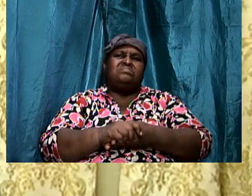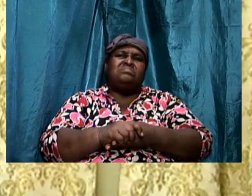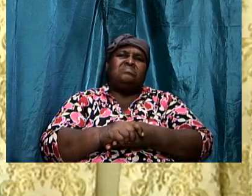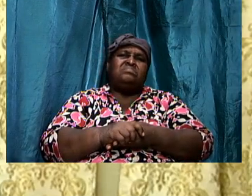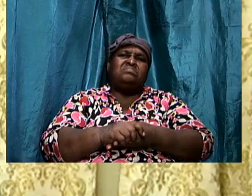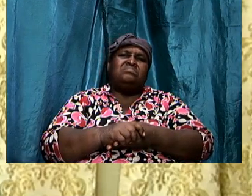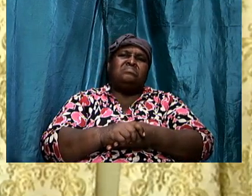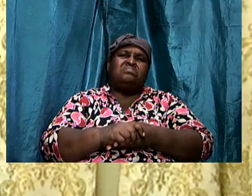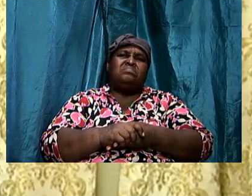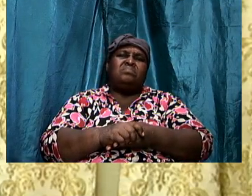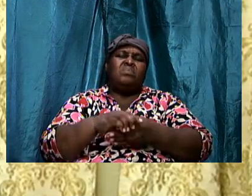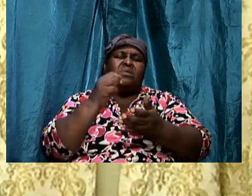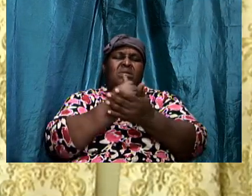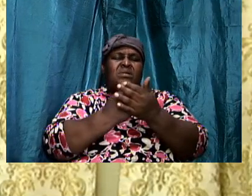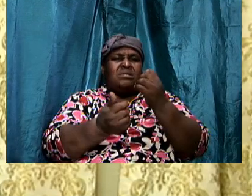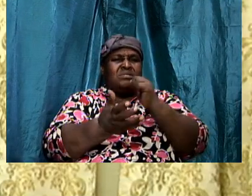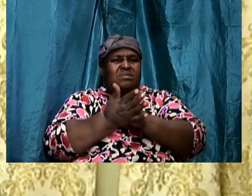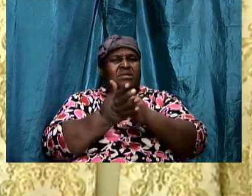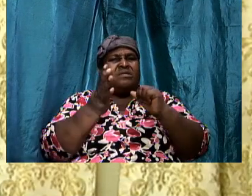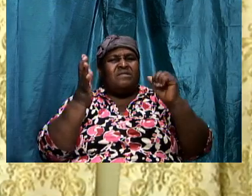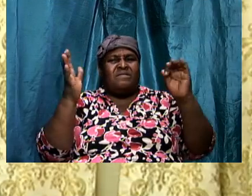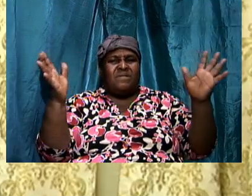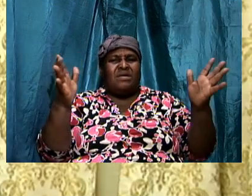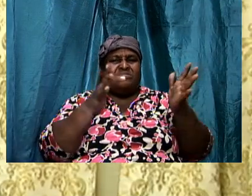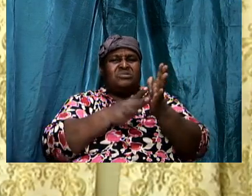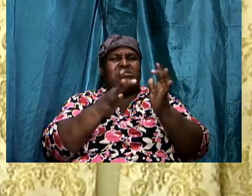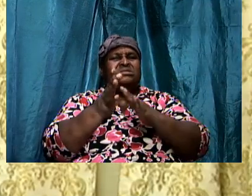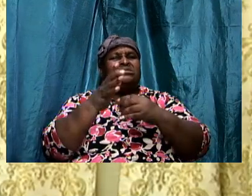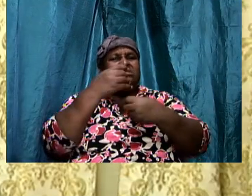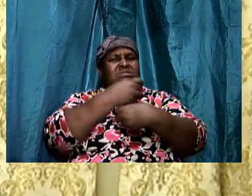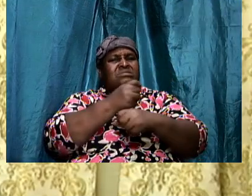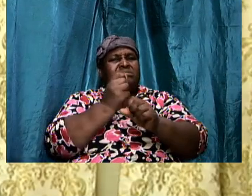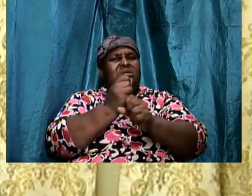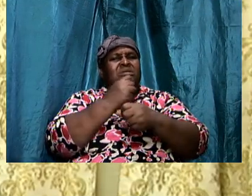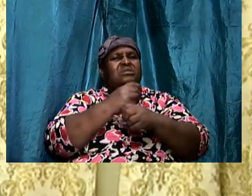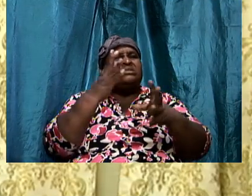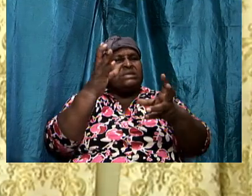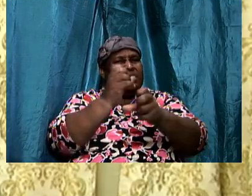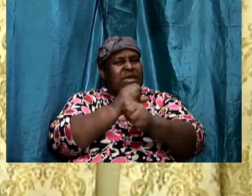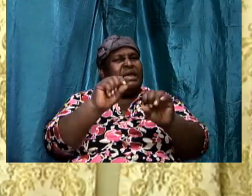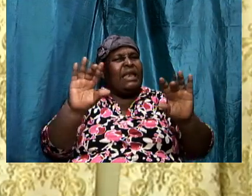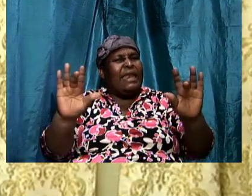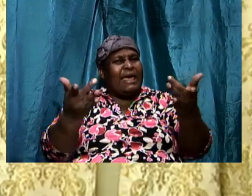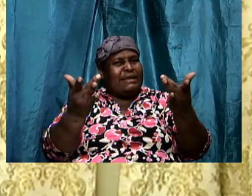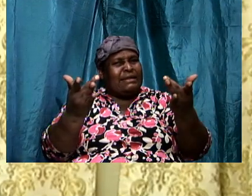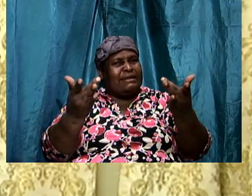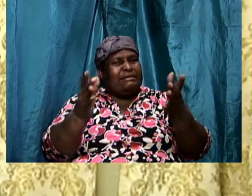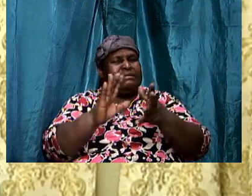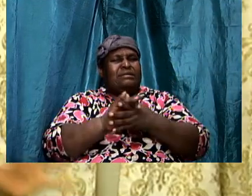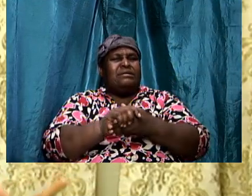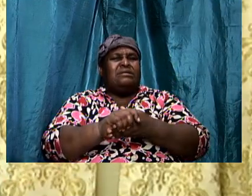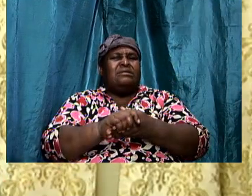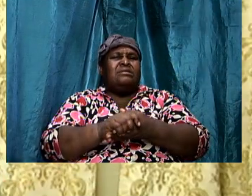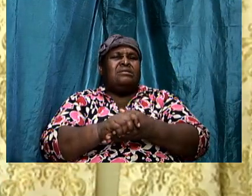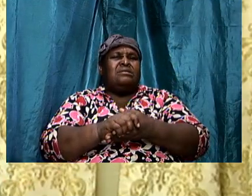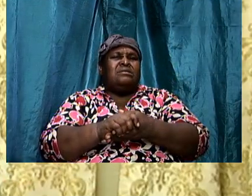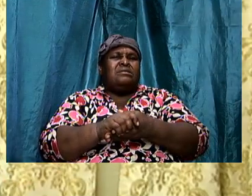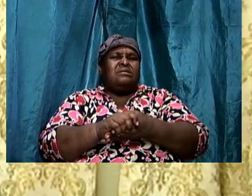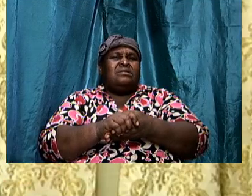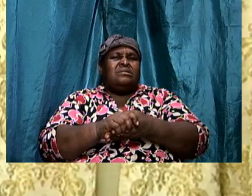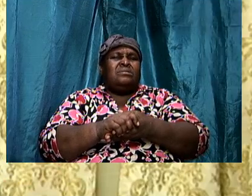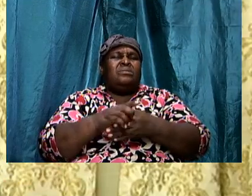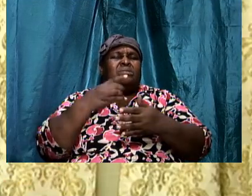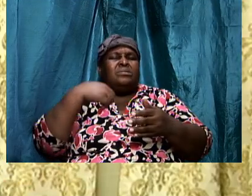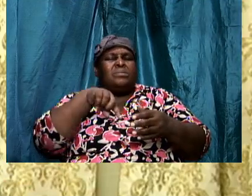the sacrifice that Jesus made. When he shed his blood. We have just trivialized.